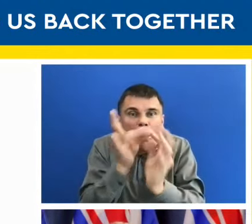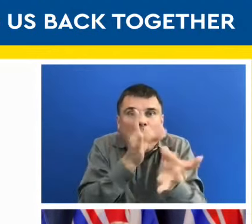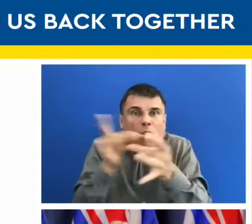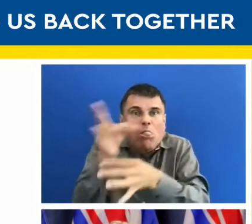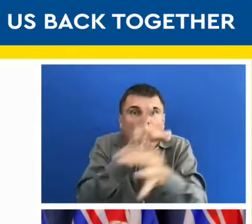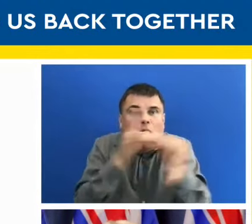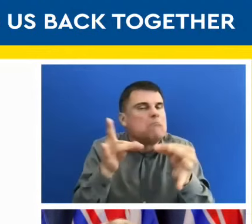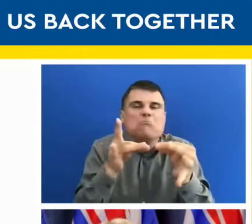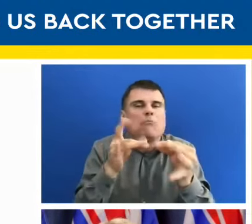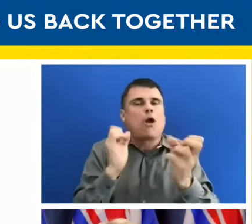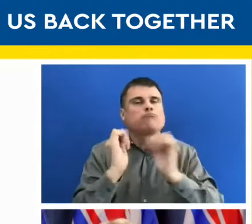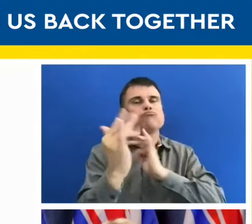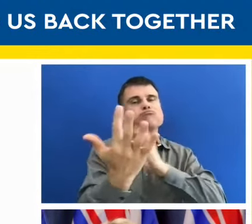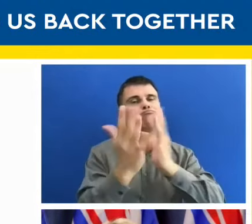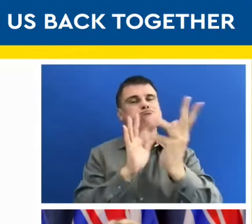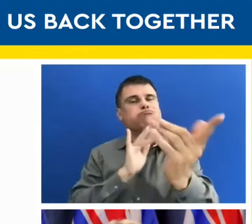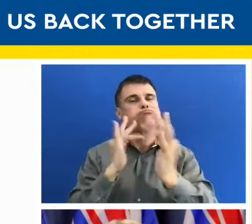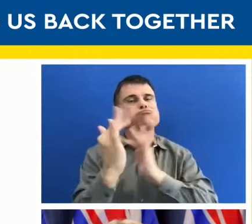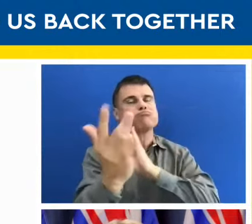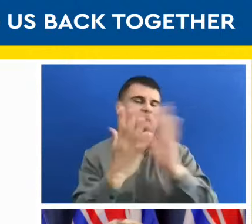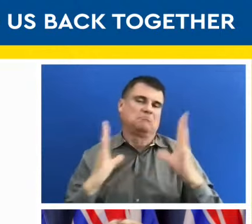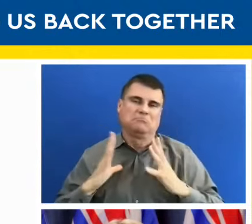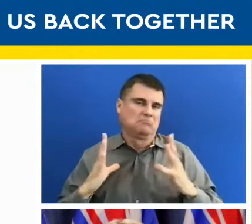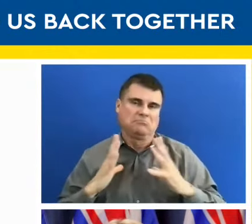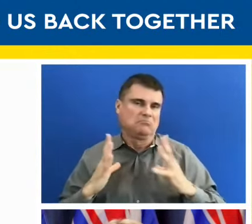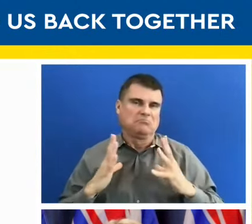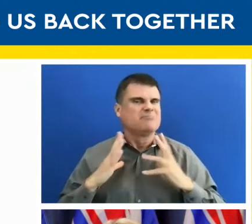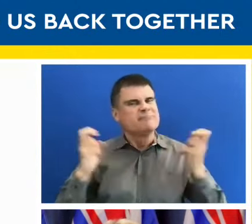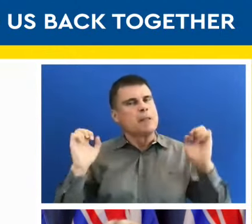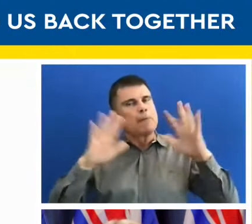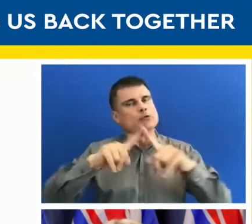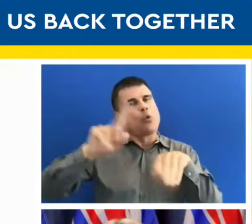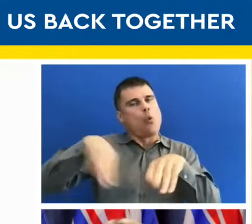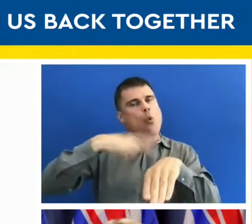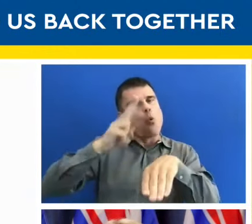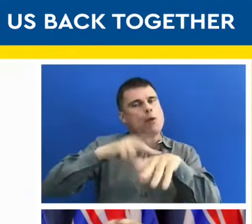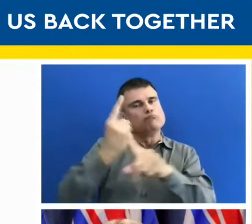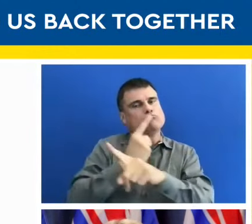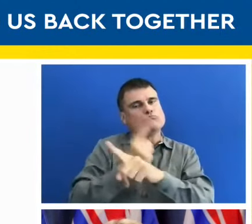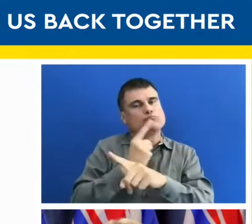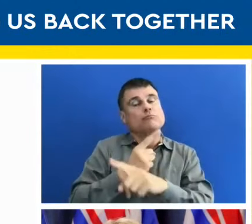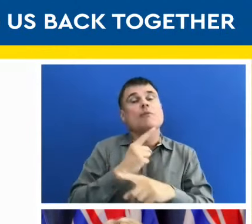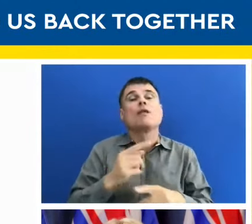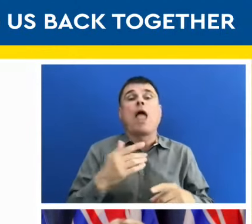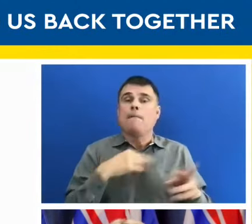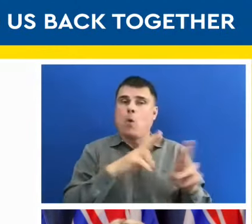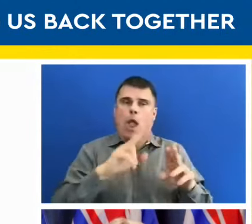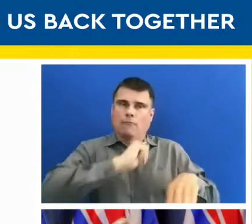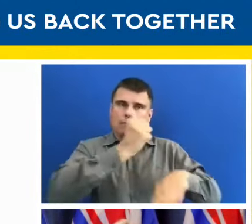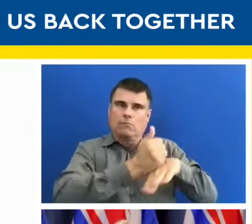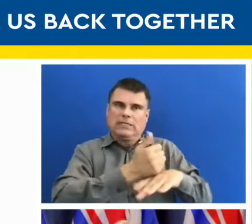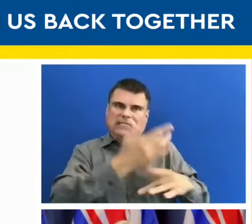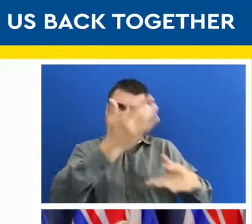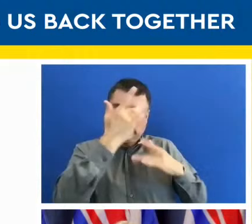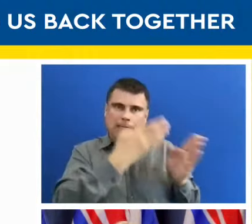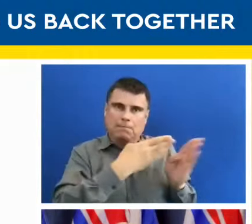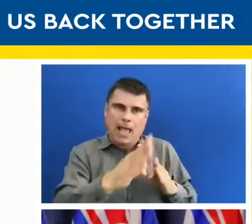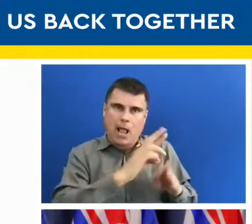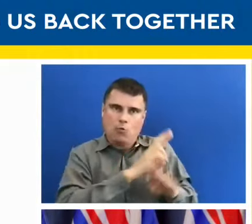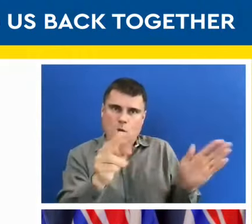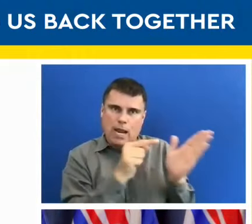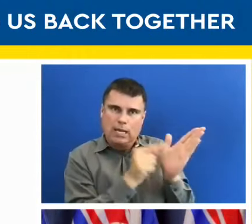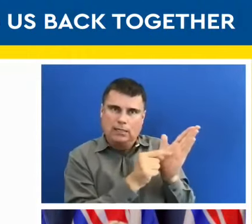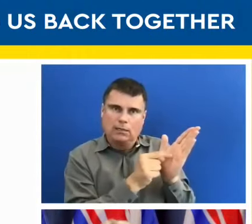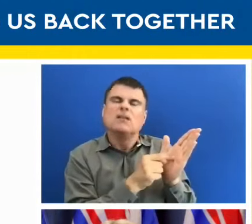are returning to normal with communicable disease plans to make sure that we are again minimizing the risk using those basic principles.